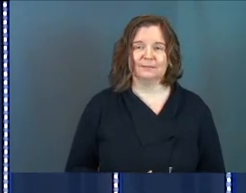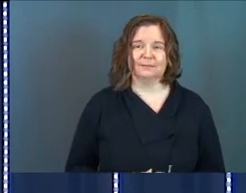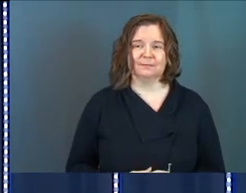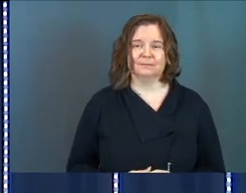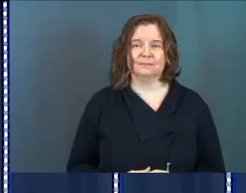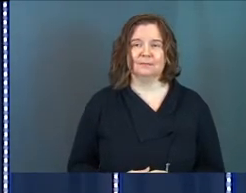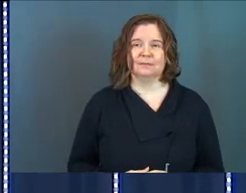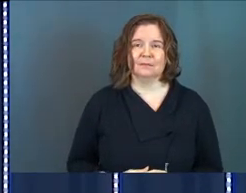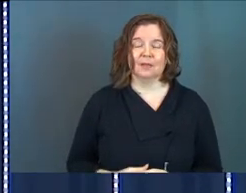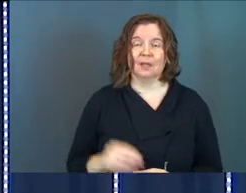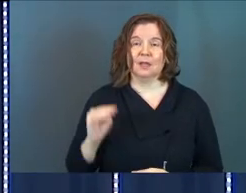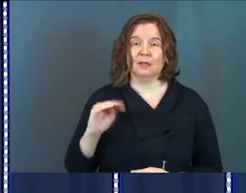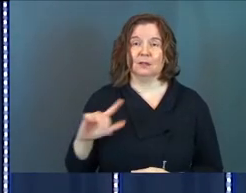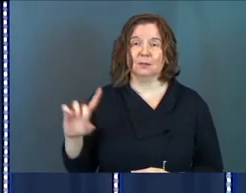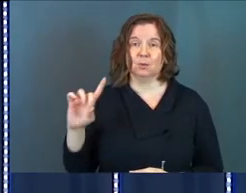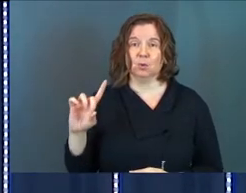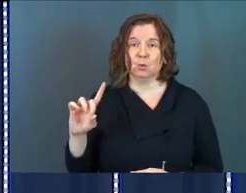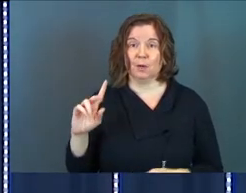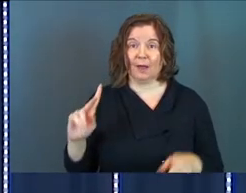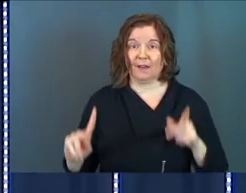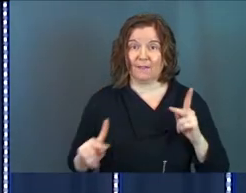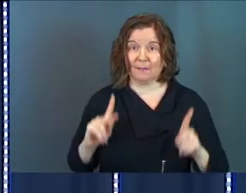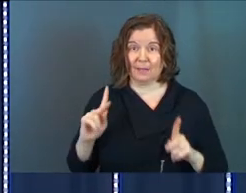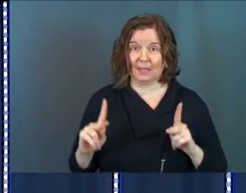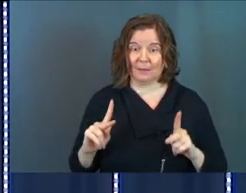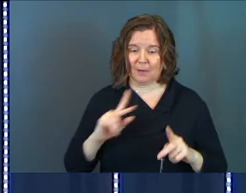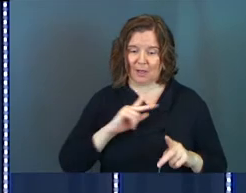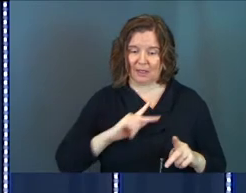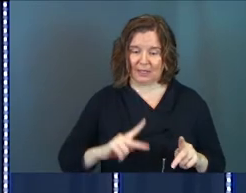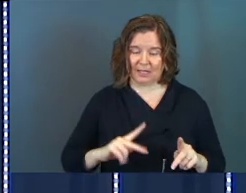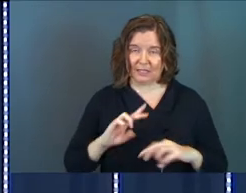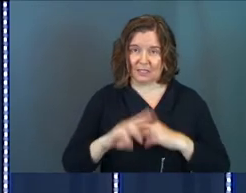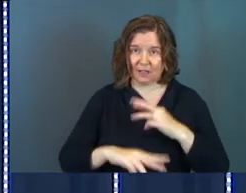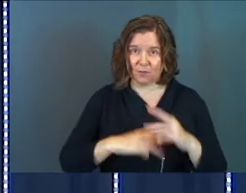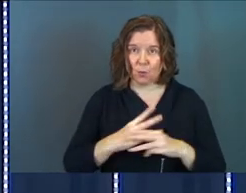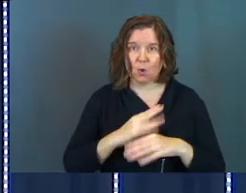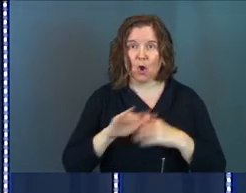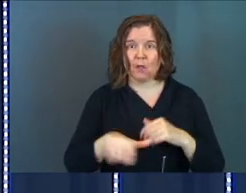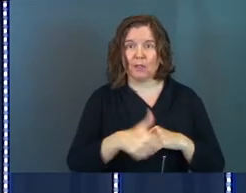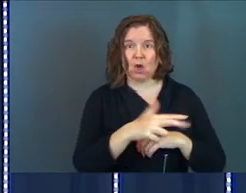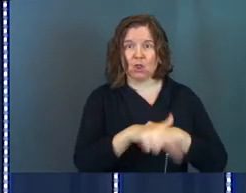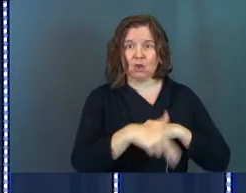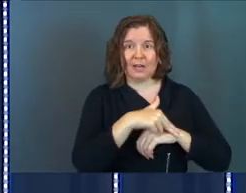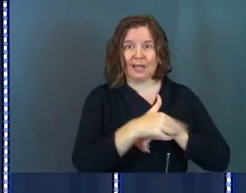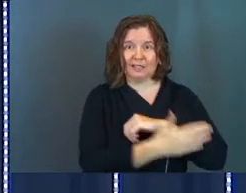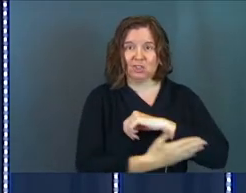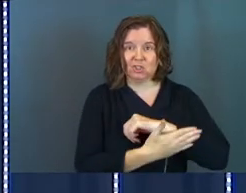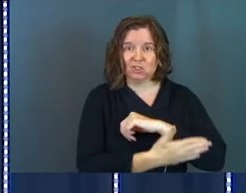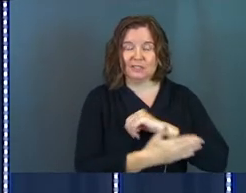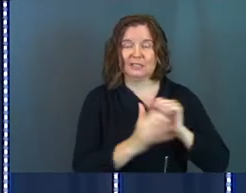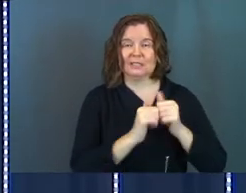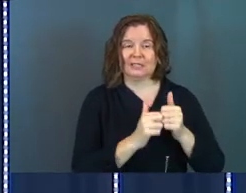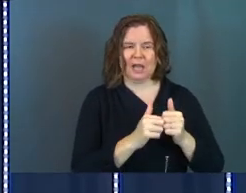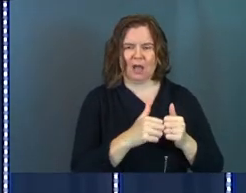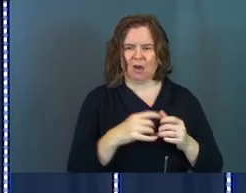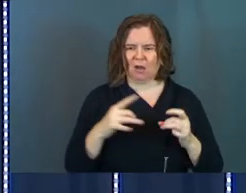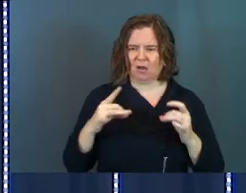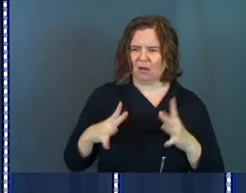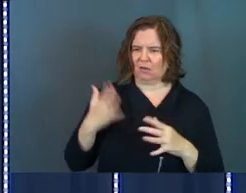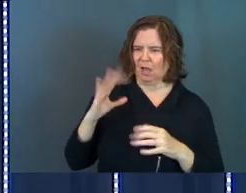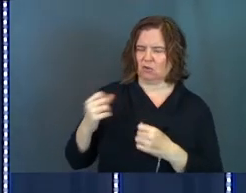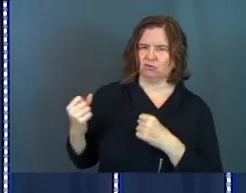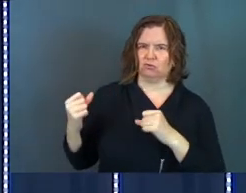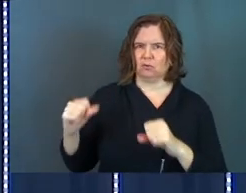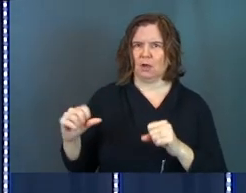So the mood of people, of the kings of the world, all the other nations, is how dare God